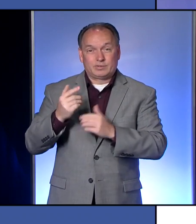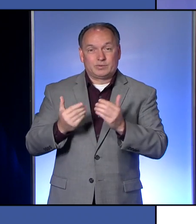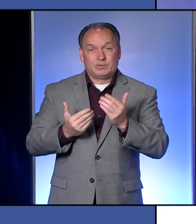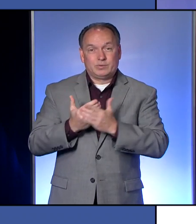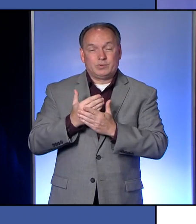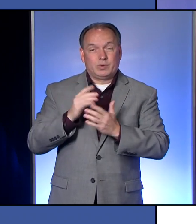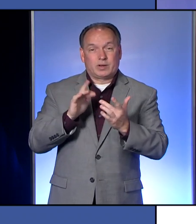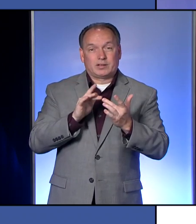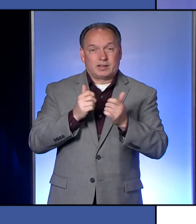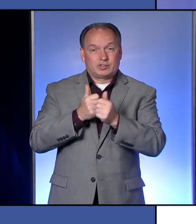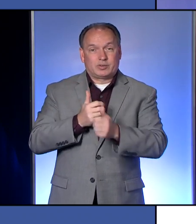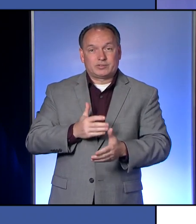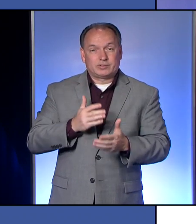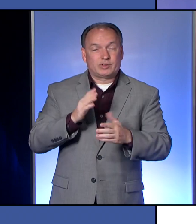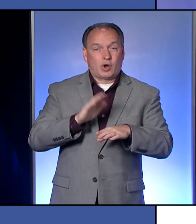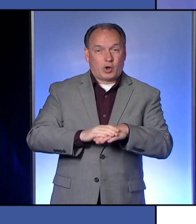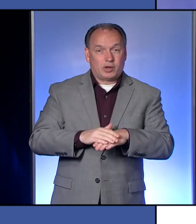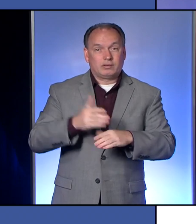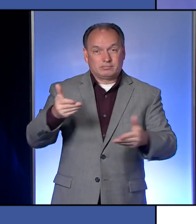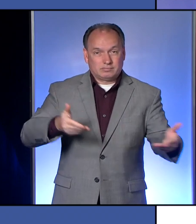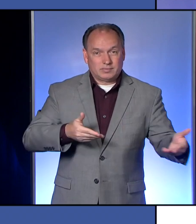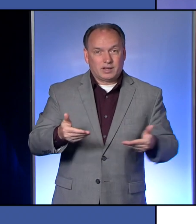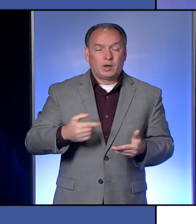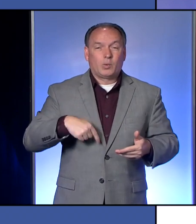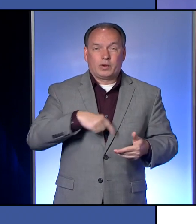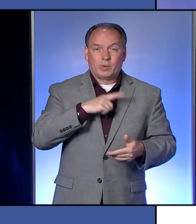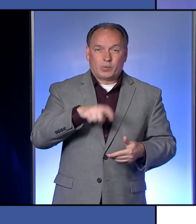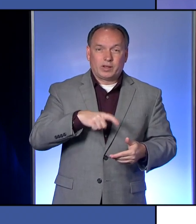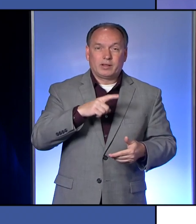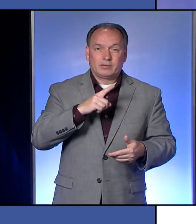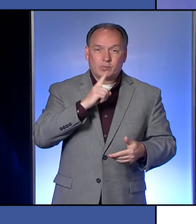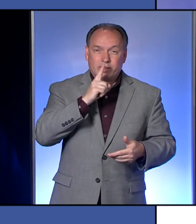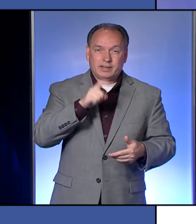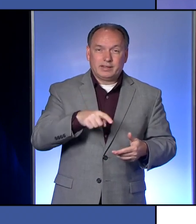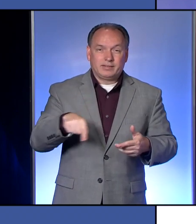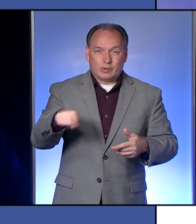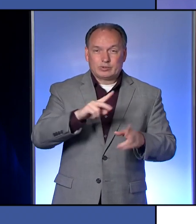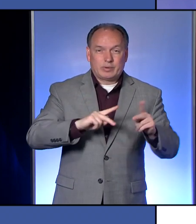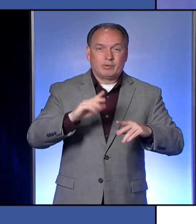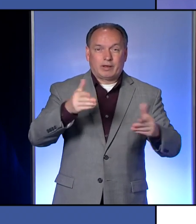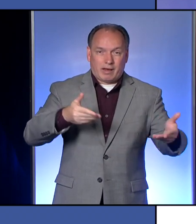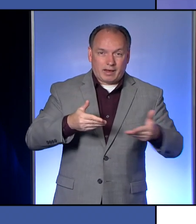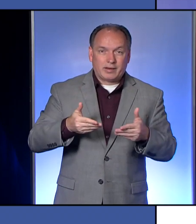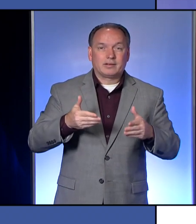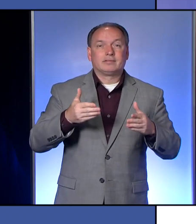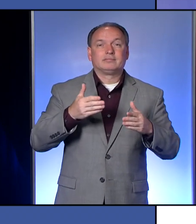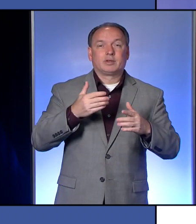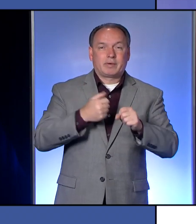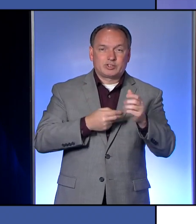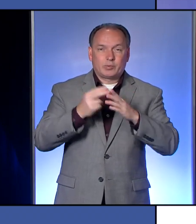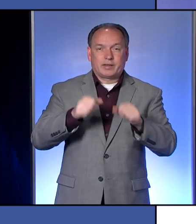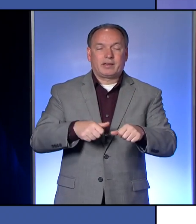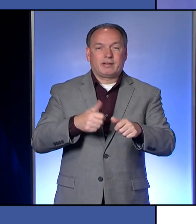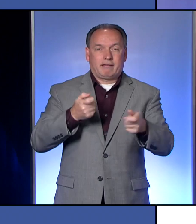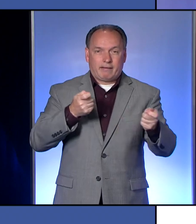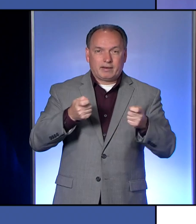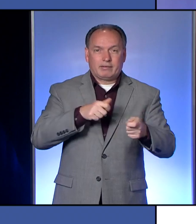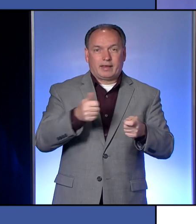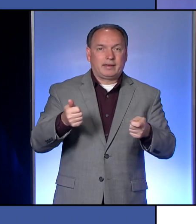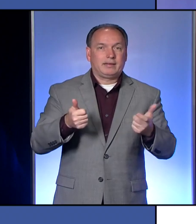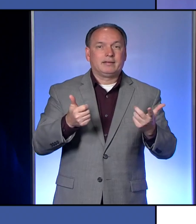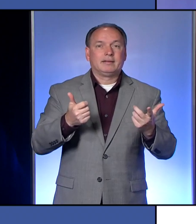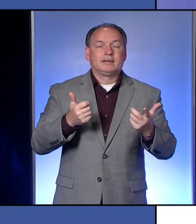contact tracers being on board. We really need to have those people on board to make sure we can handle any